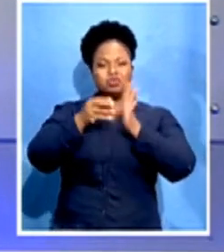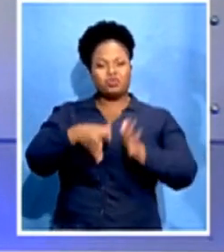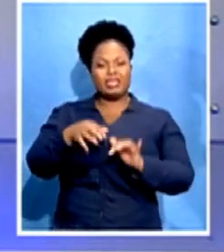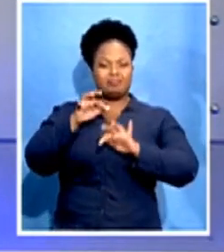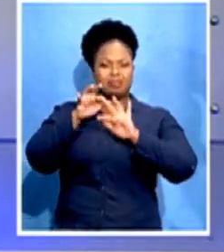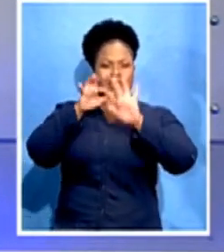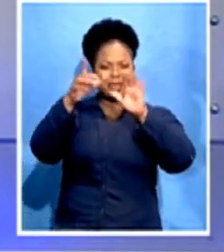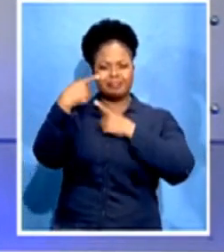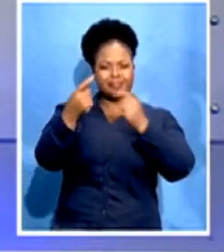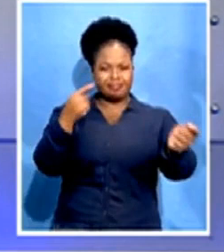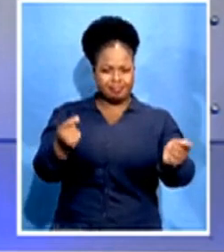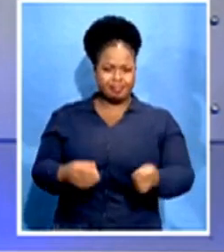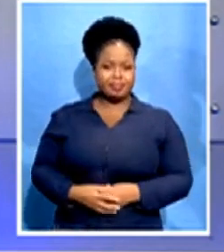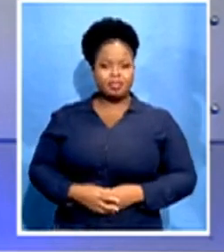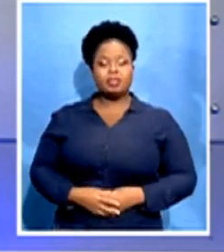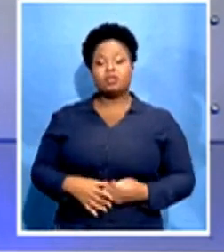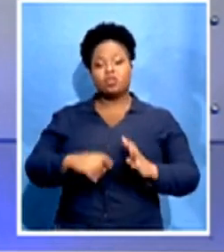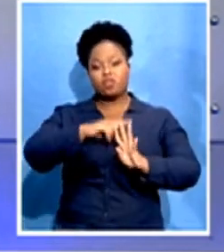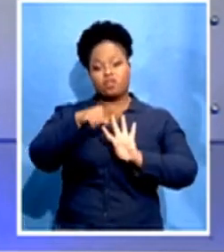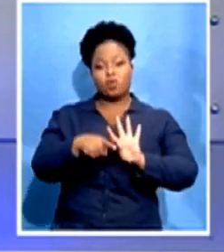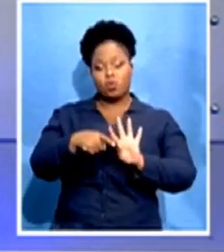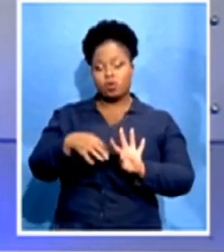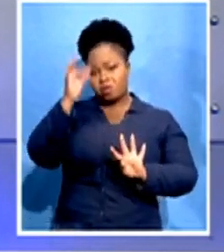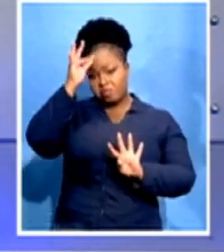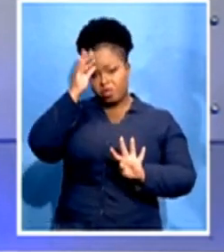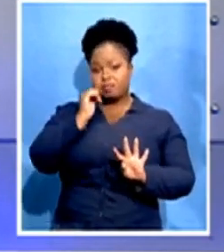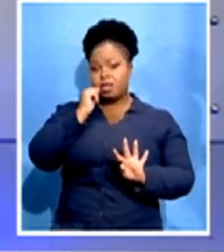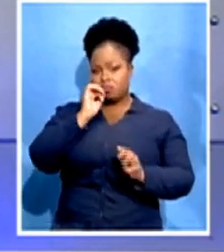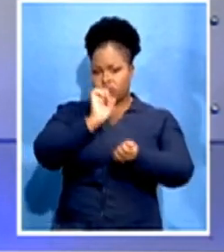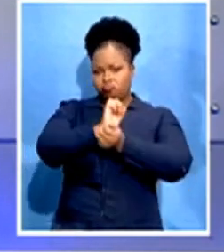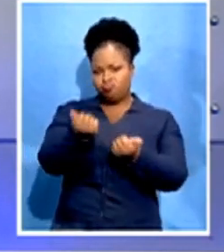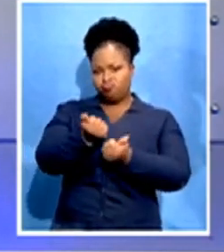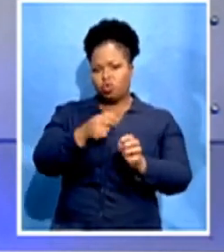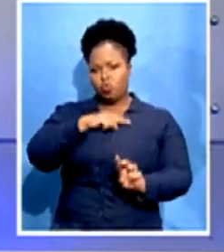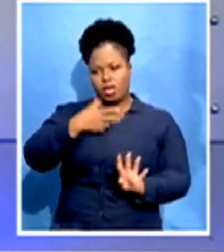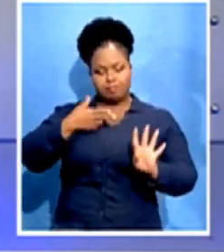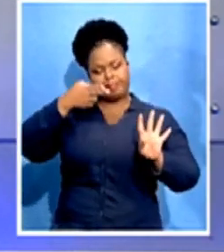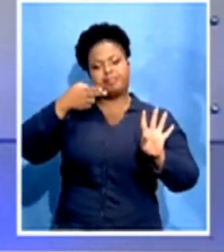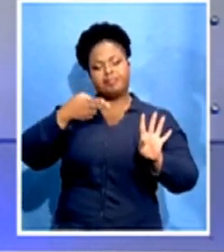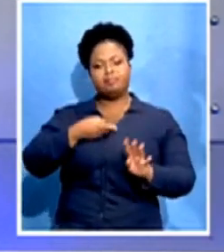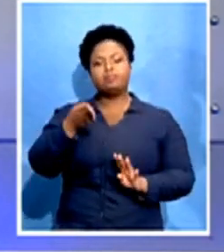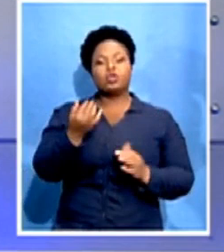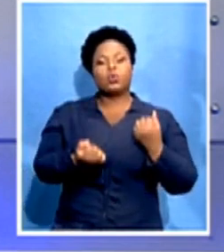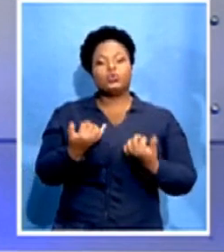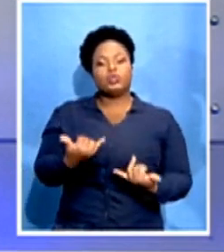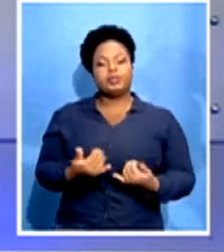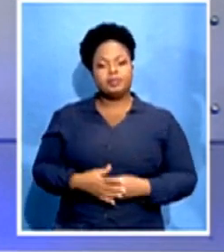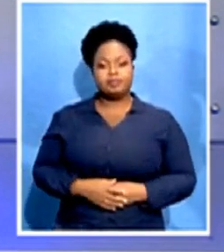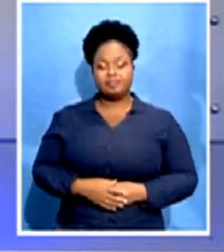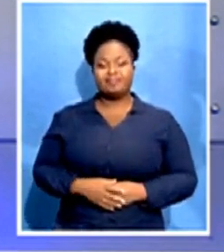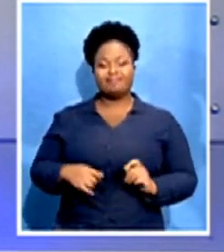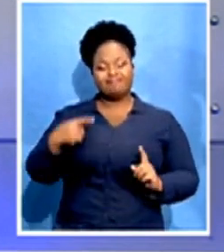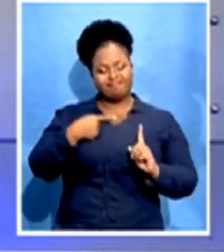Four police officers have been arrested in connection with Ndumba's shooting. They'll appear in court today. Ndumba, a 35-year-old father of three,